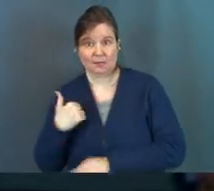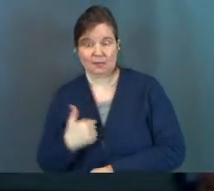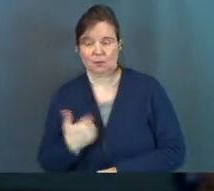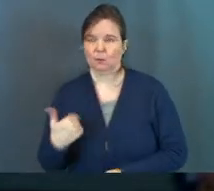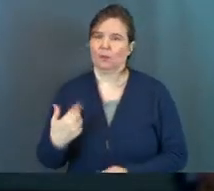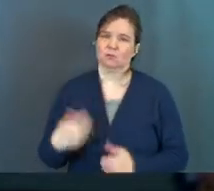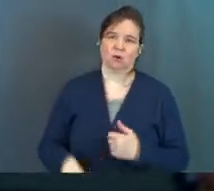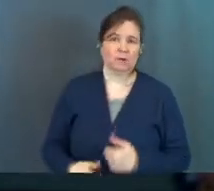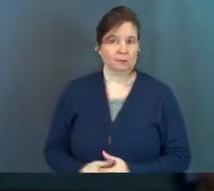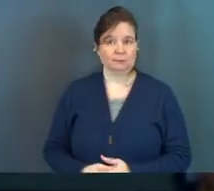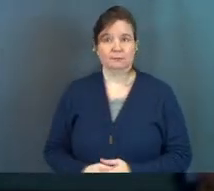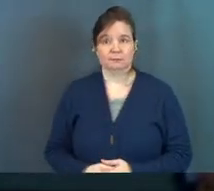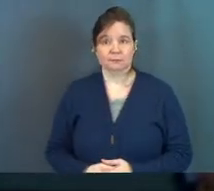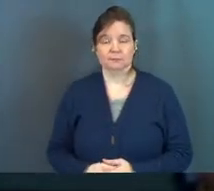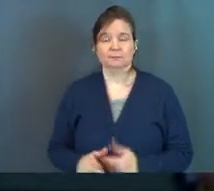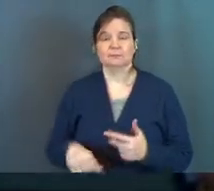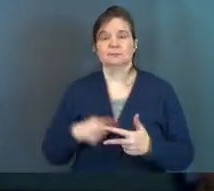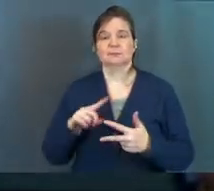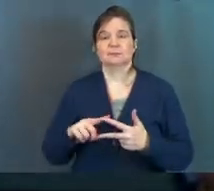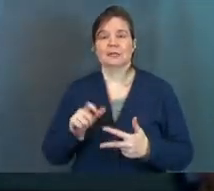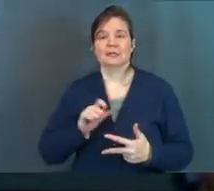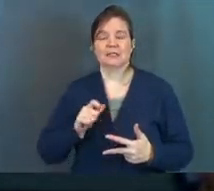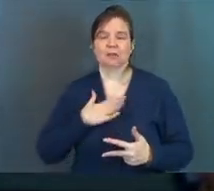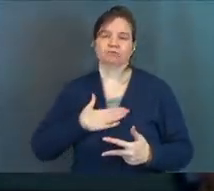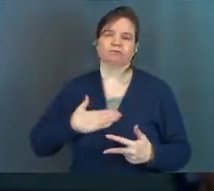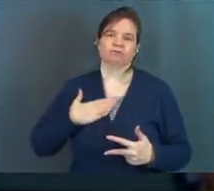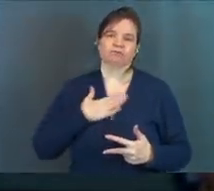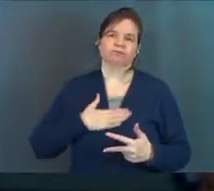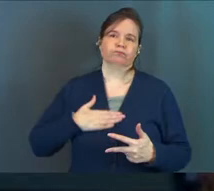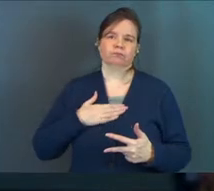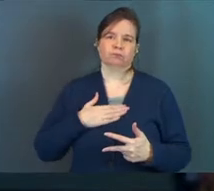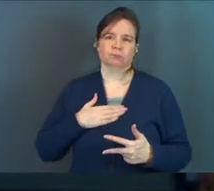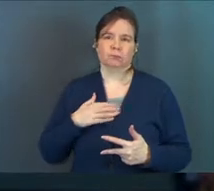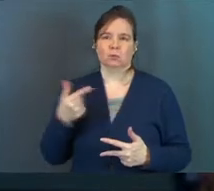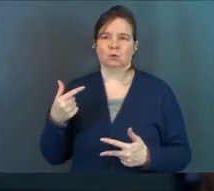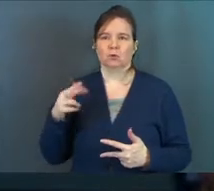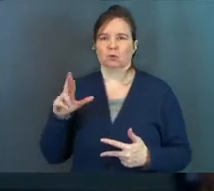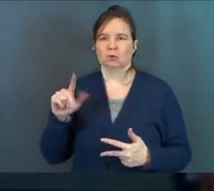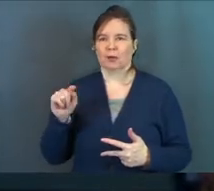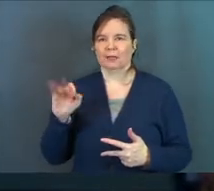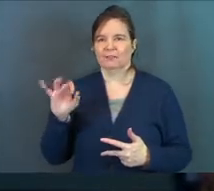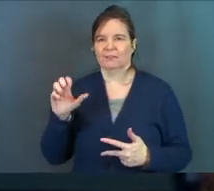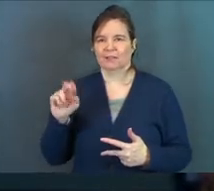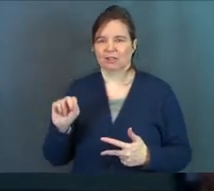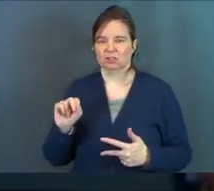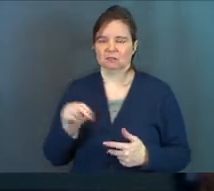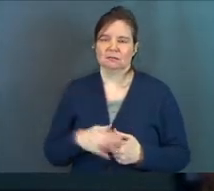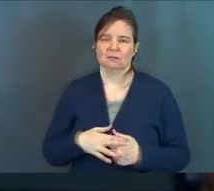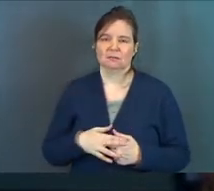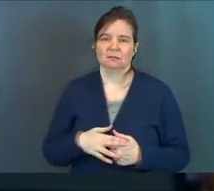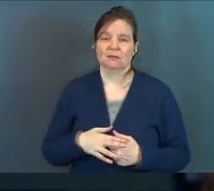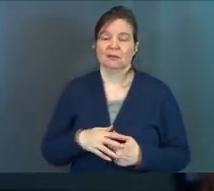Well, that's hard. Next is self-gratification. God, I've got needs and I've got wants.